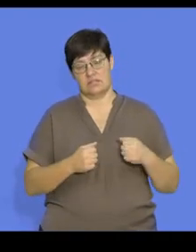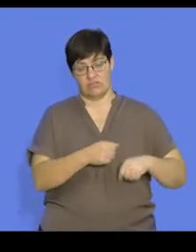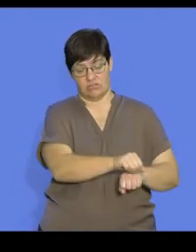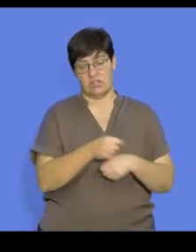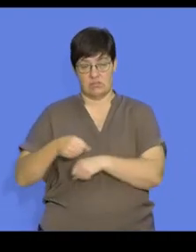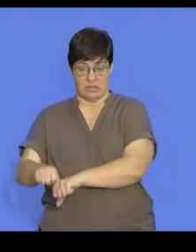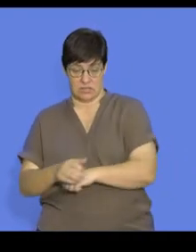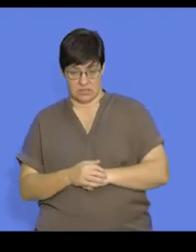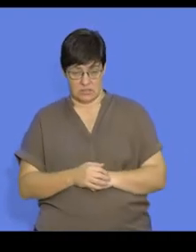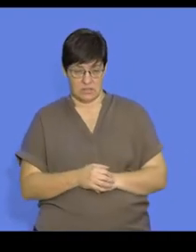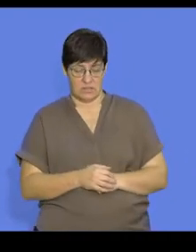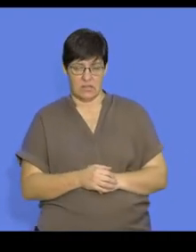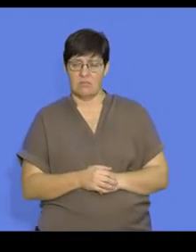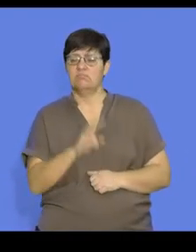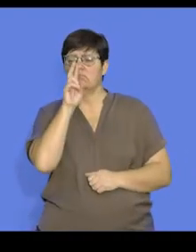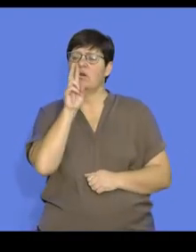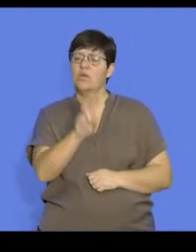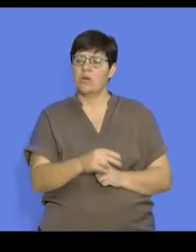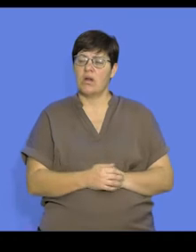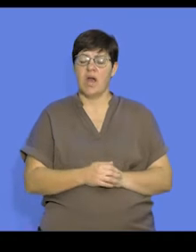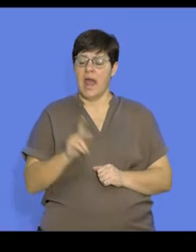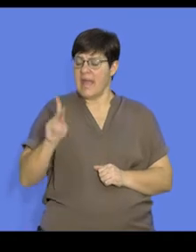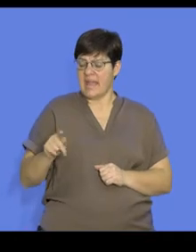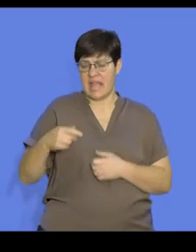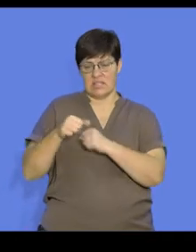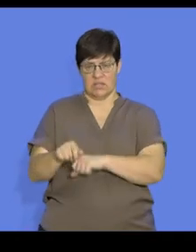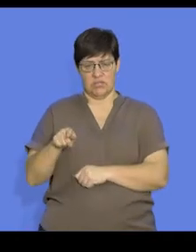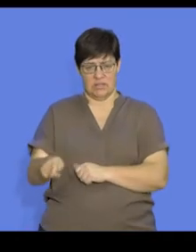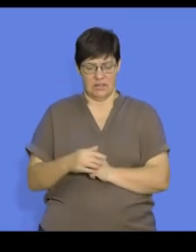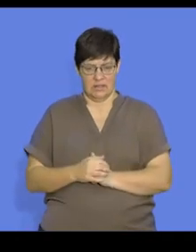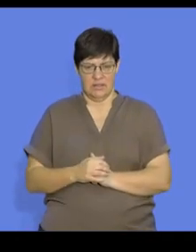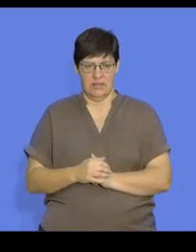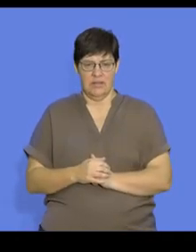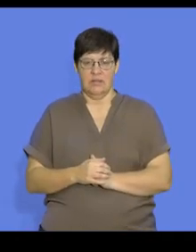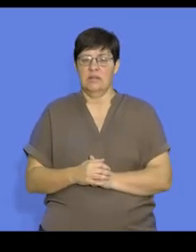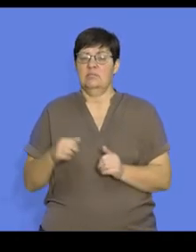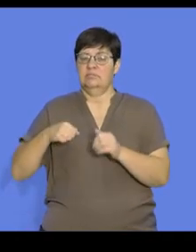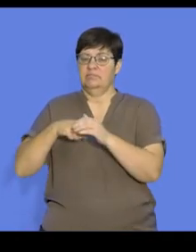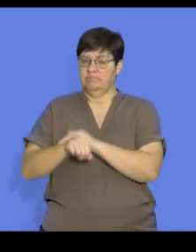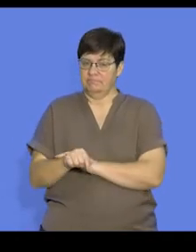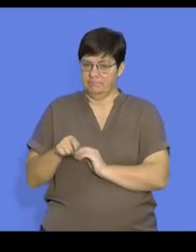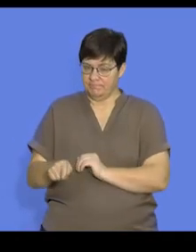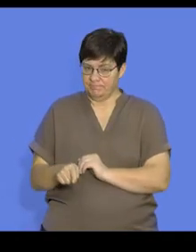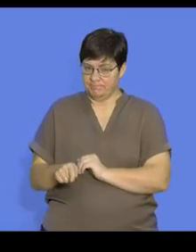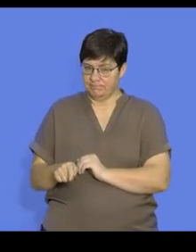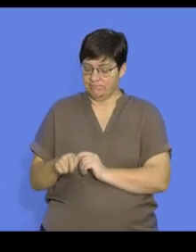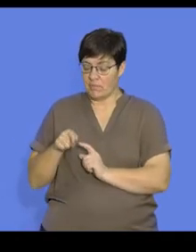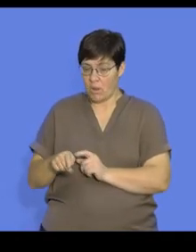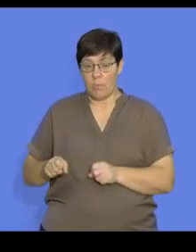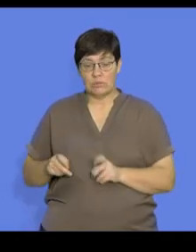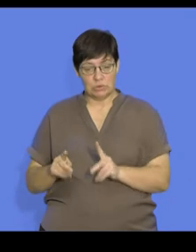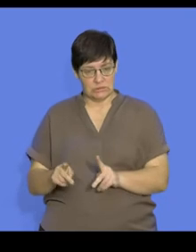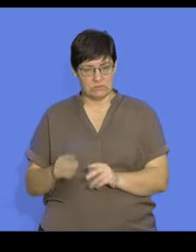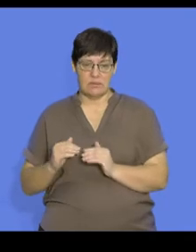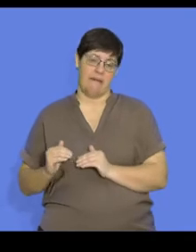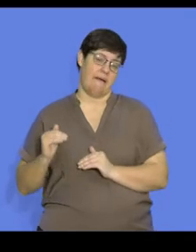strategy. And what happens if we look at the K strategy, we see that from the time of birth, the chances of survival